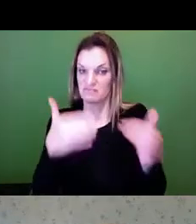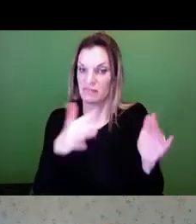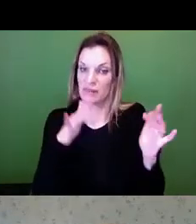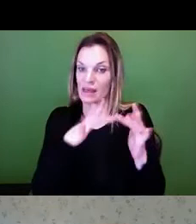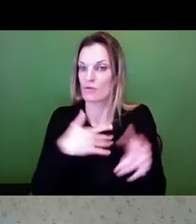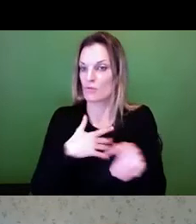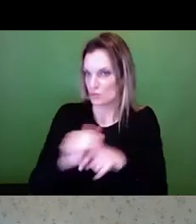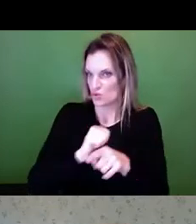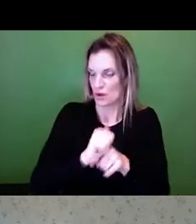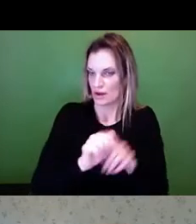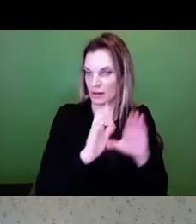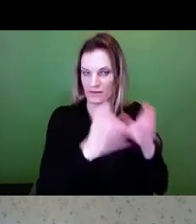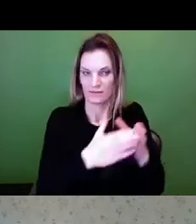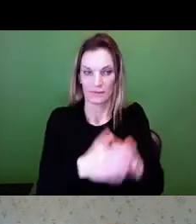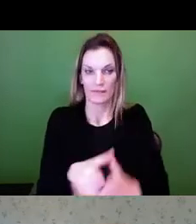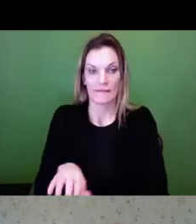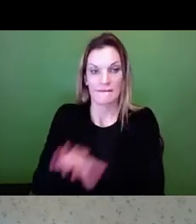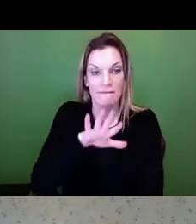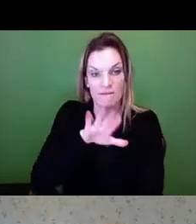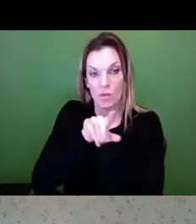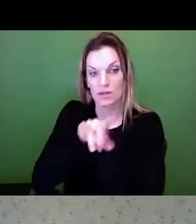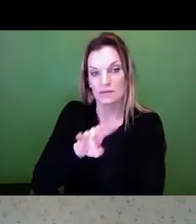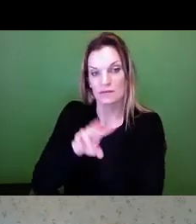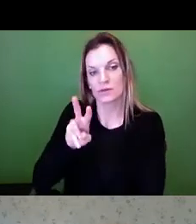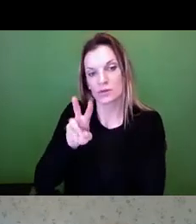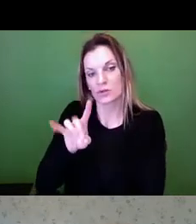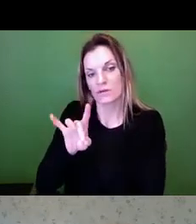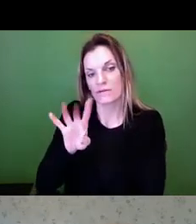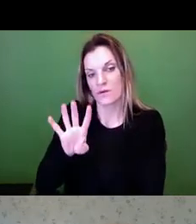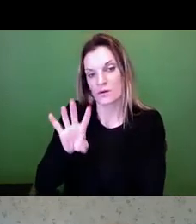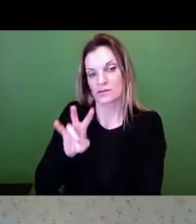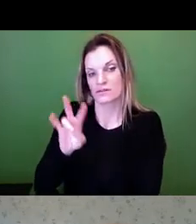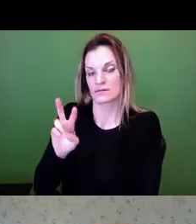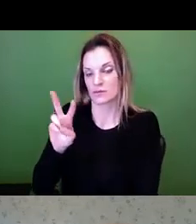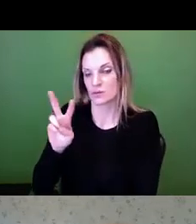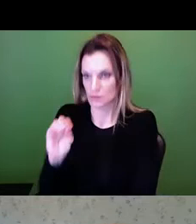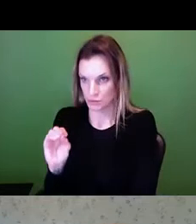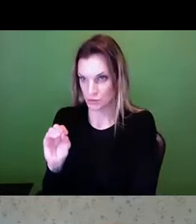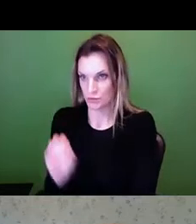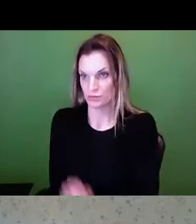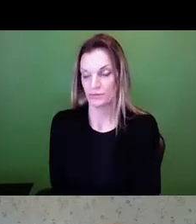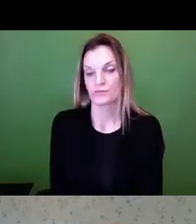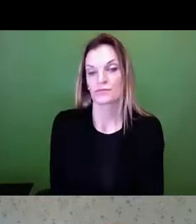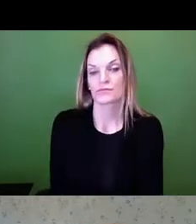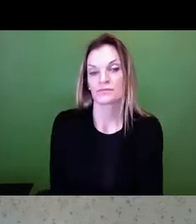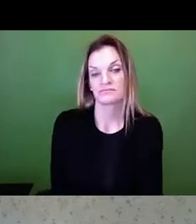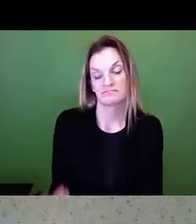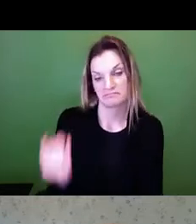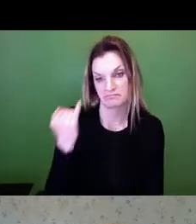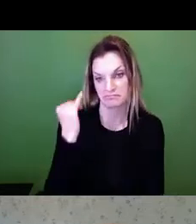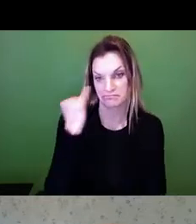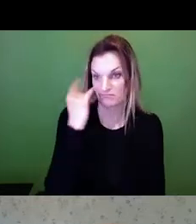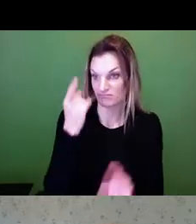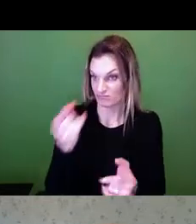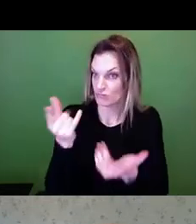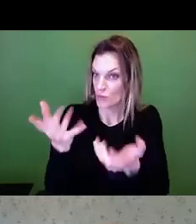517-284-7720. If you would like them to